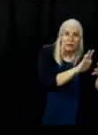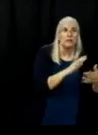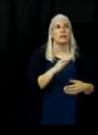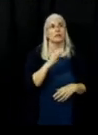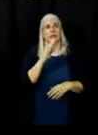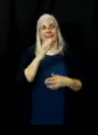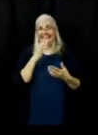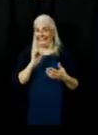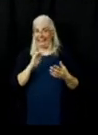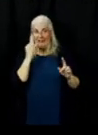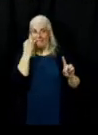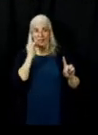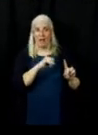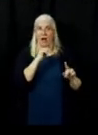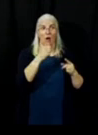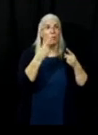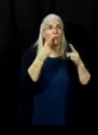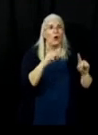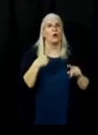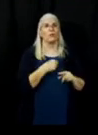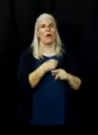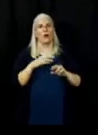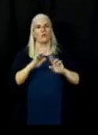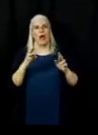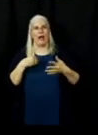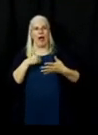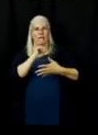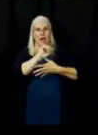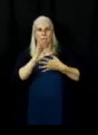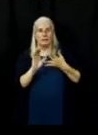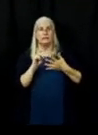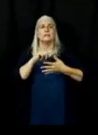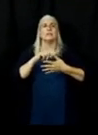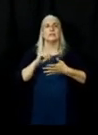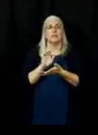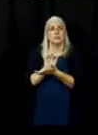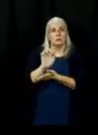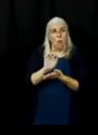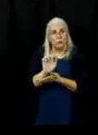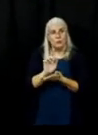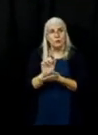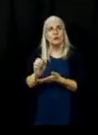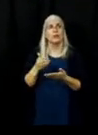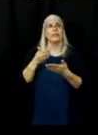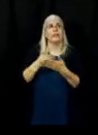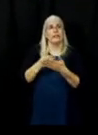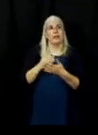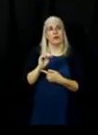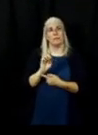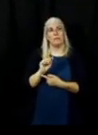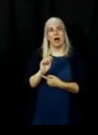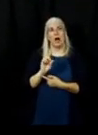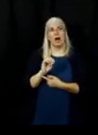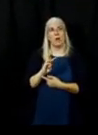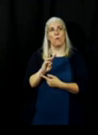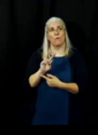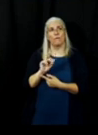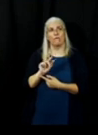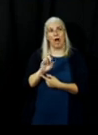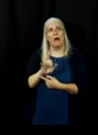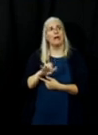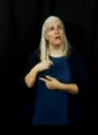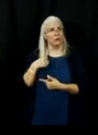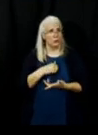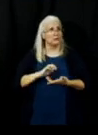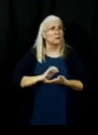work we've got dozer lines completely surrounding the community of Meadow Valley we've got dozer lines running in a northwest